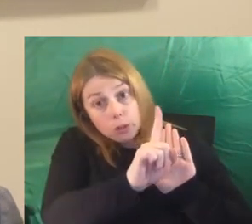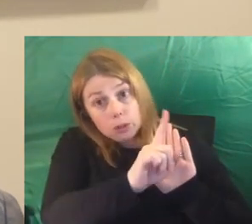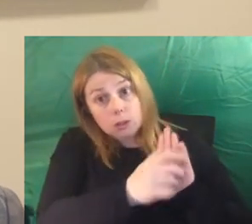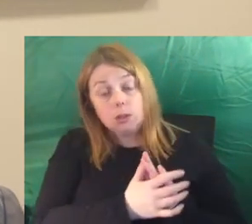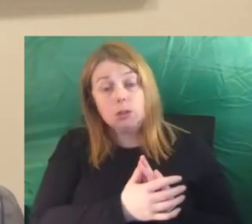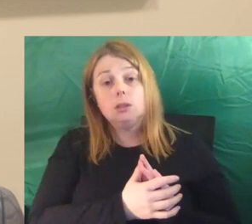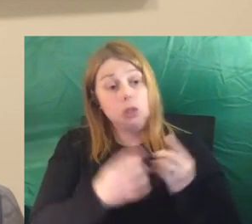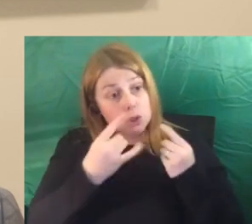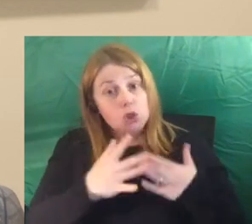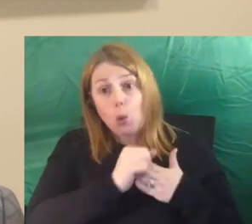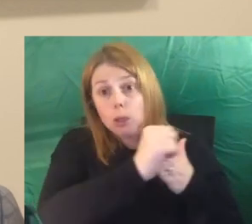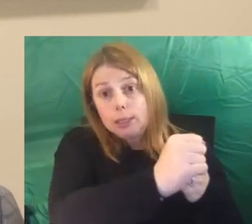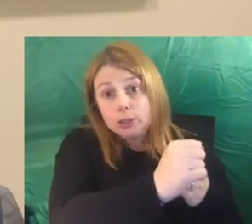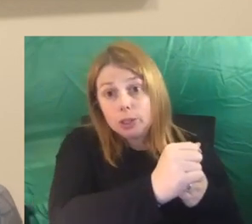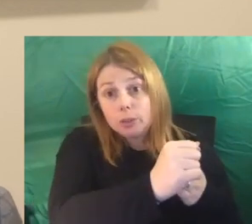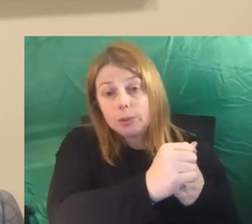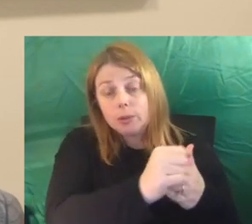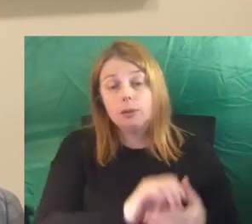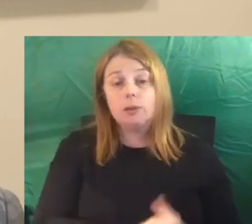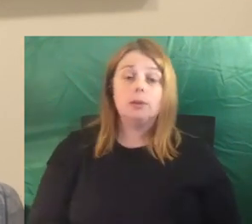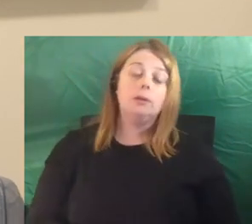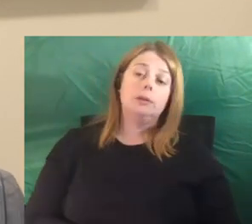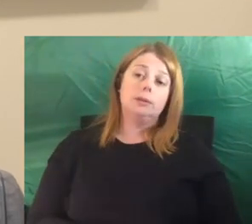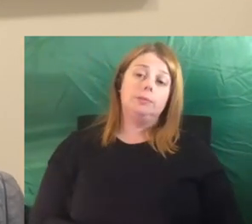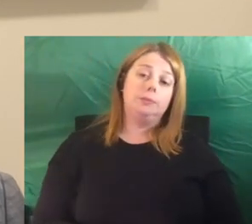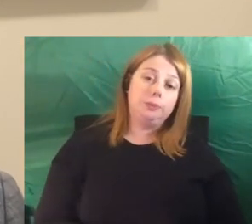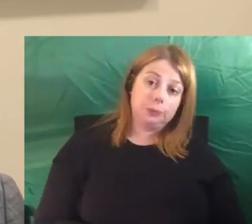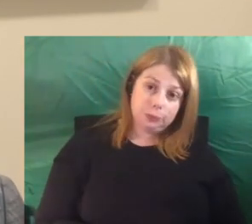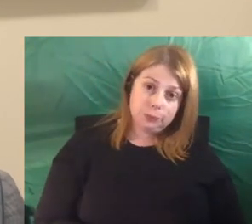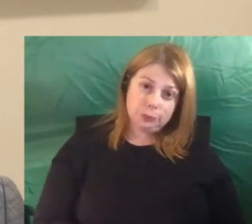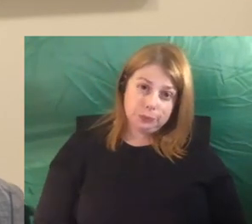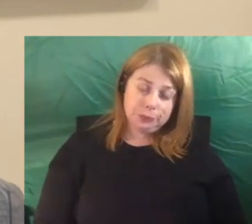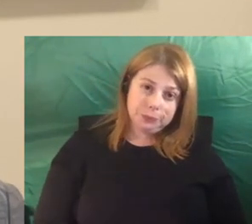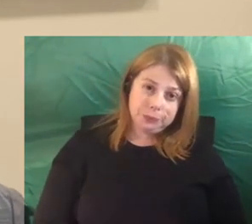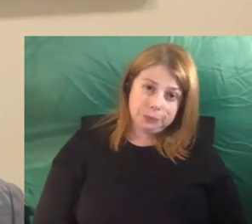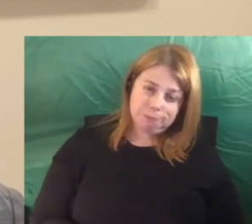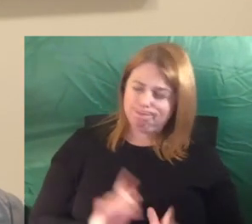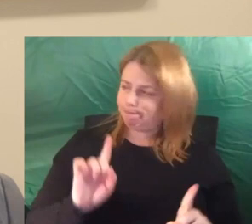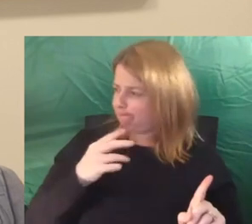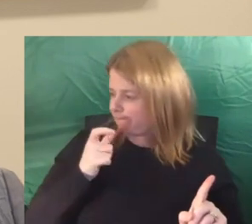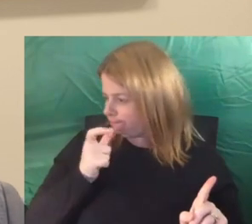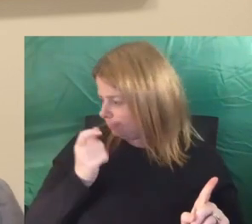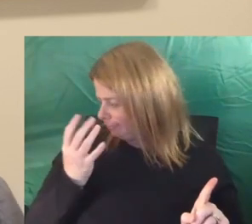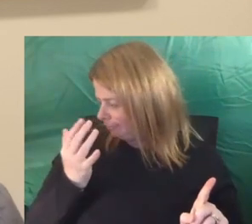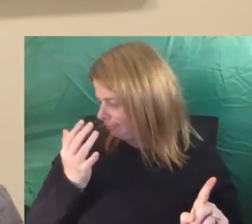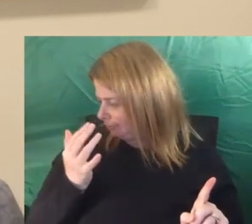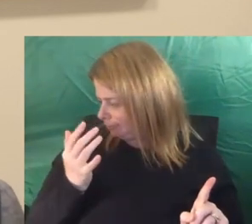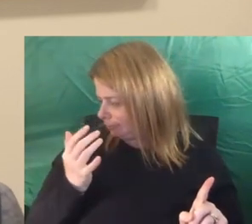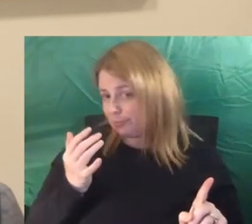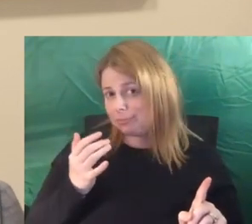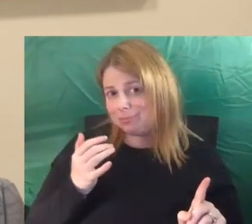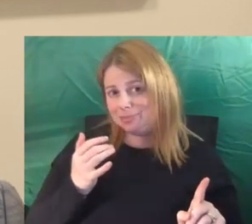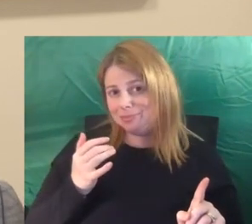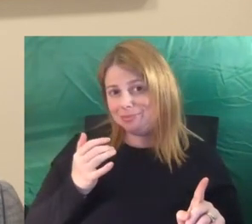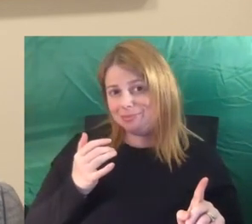you can use that to your advantage to drag state government and federal government